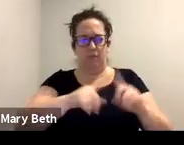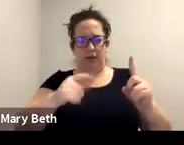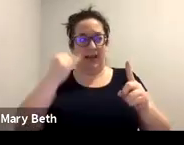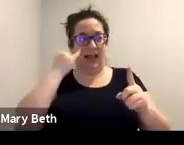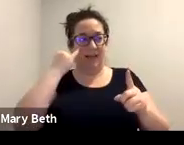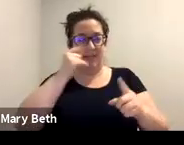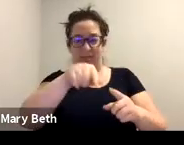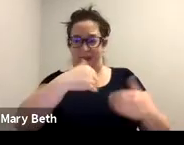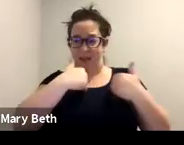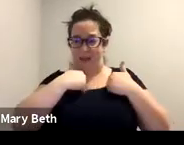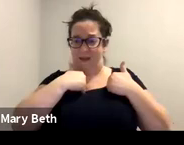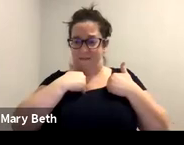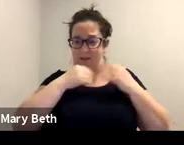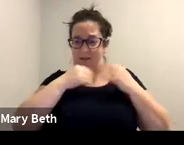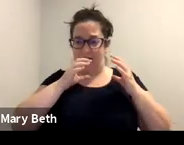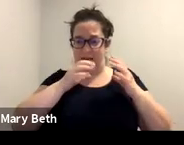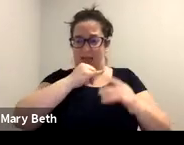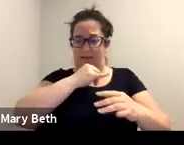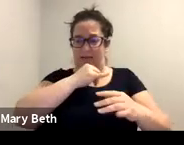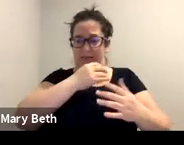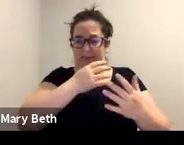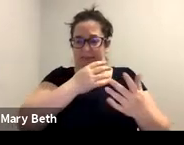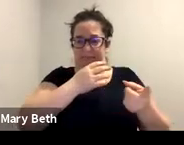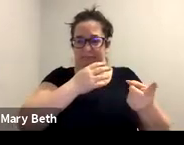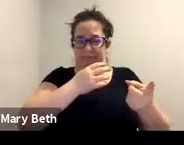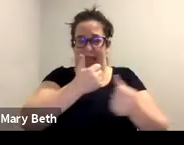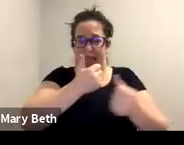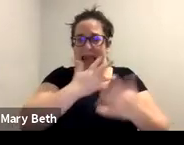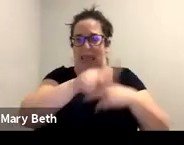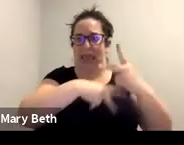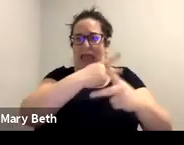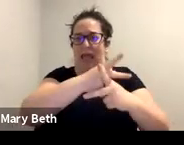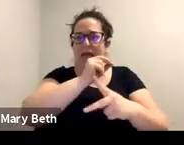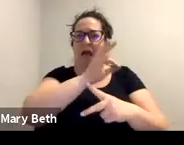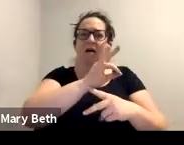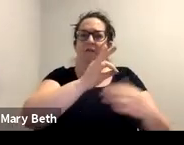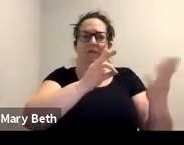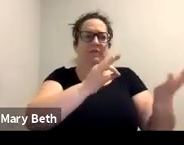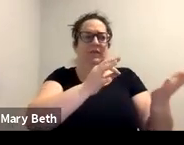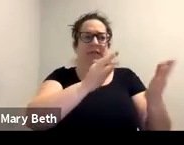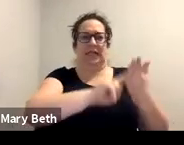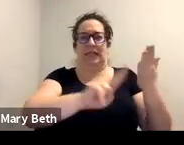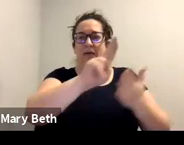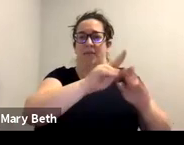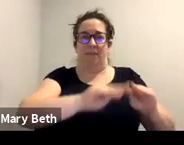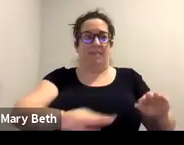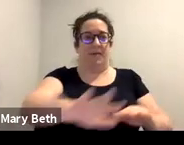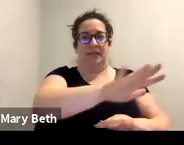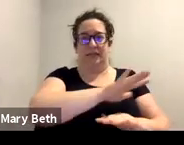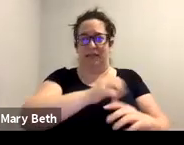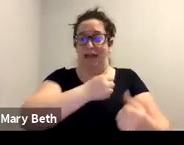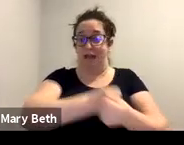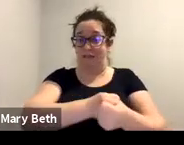advocate that is help able to navigate the campus system with them? And even if the campus advocate